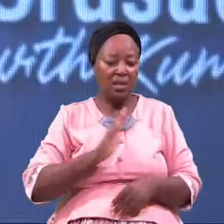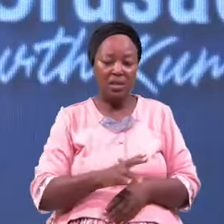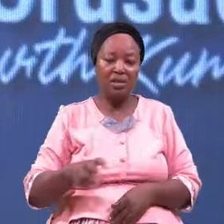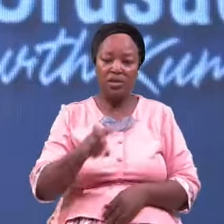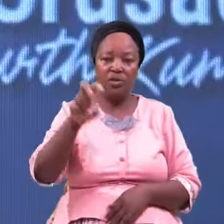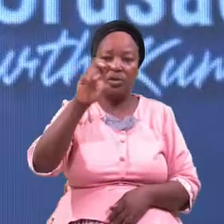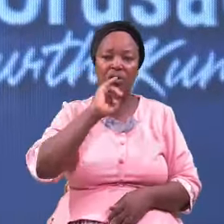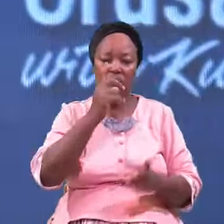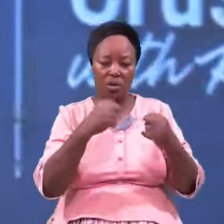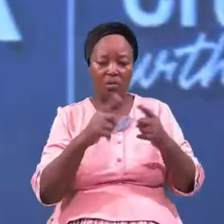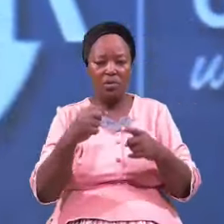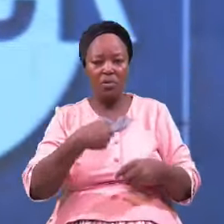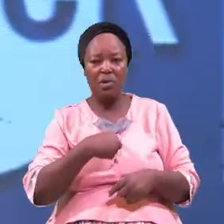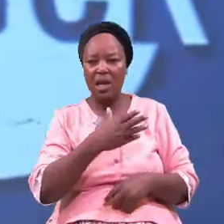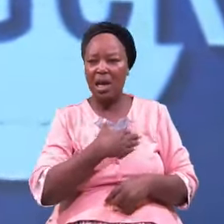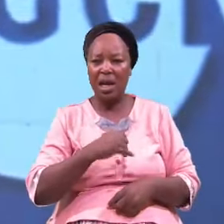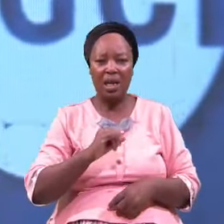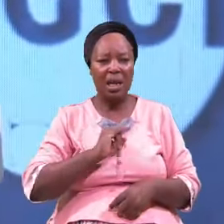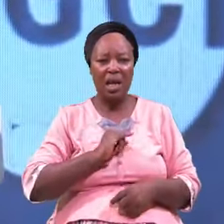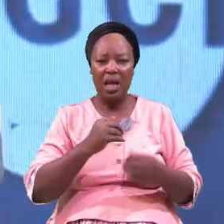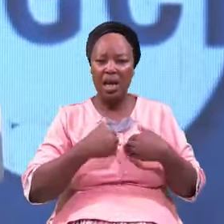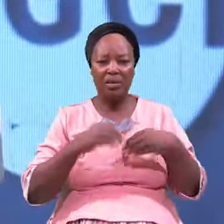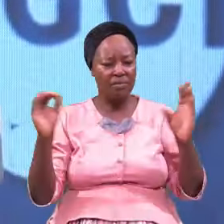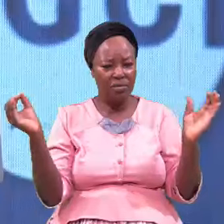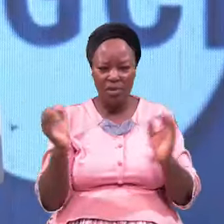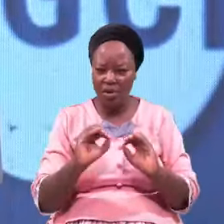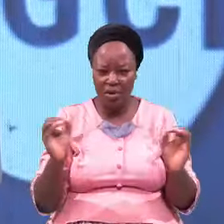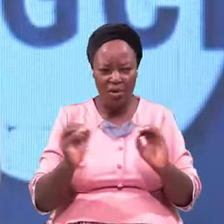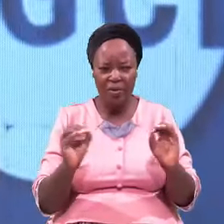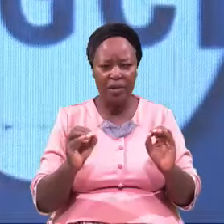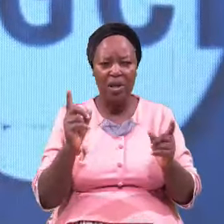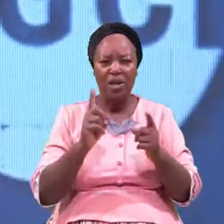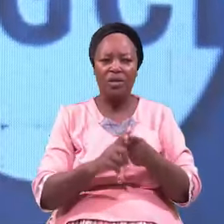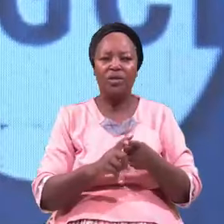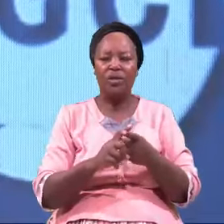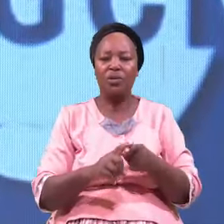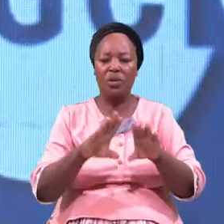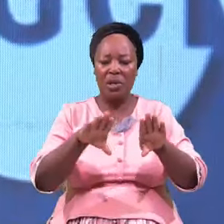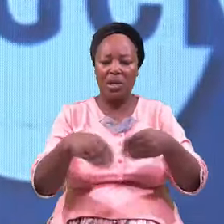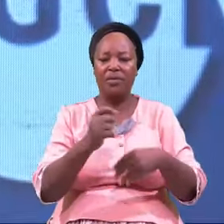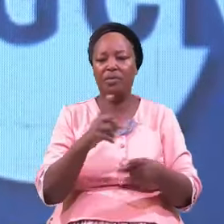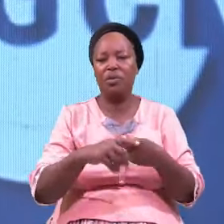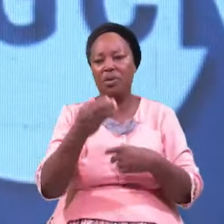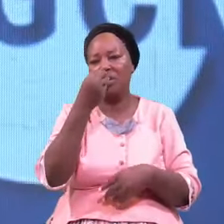Come To Me And I Have Nothing Seen To Search Before Him